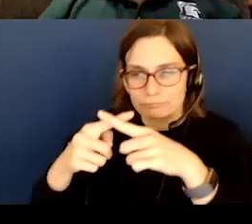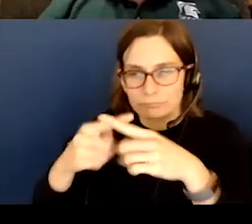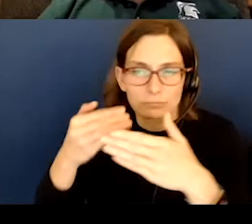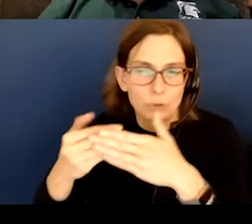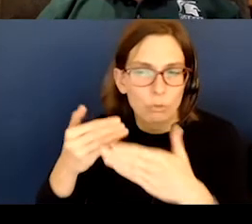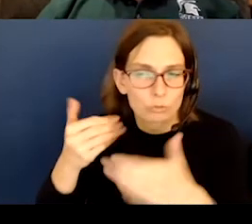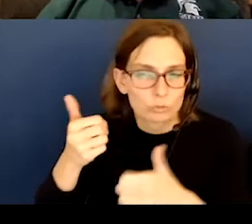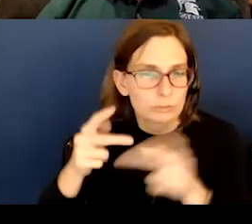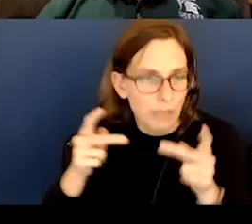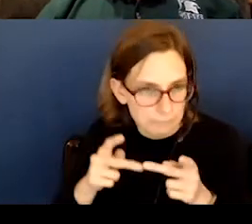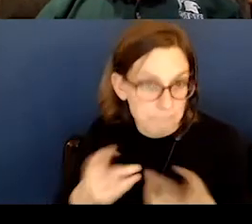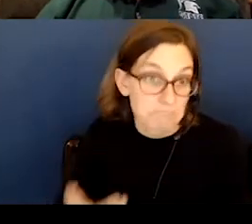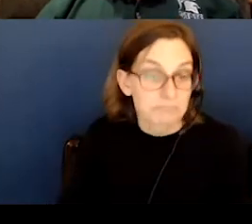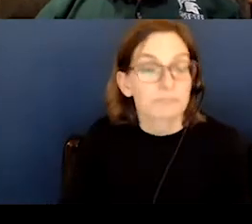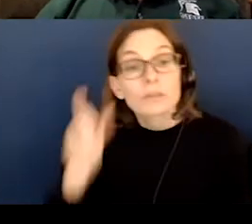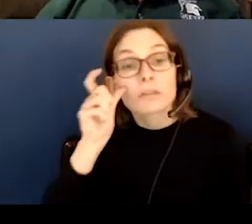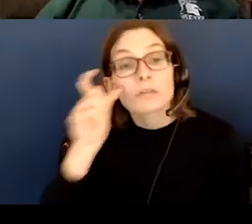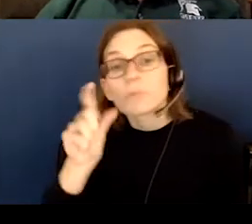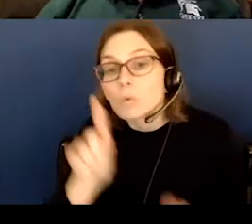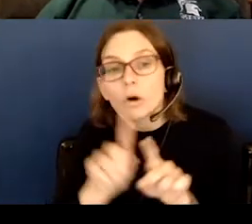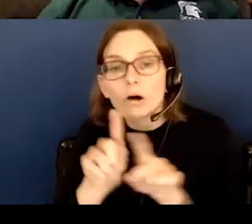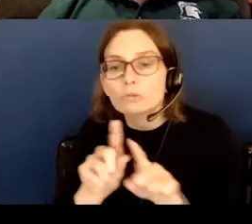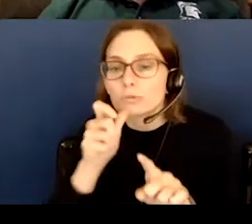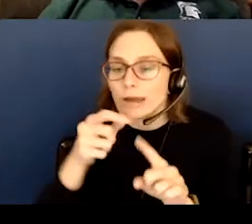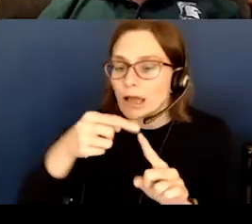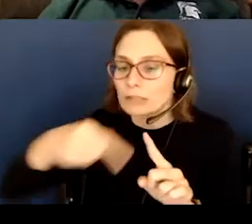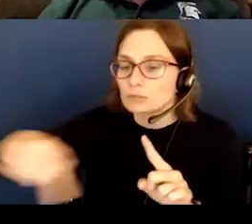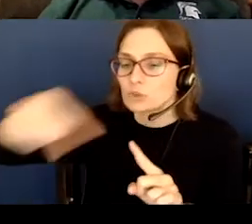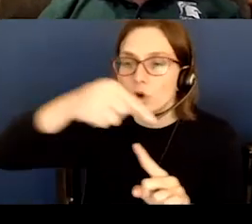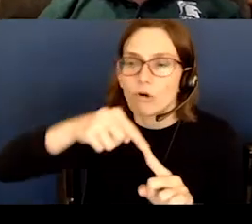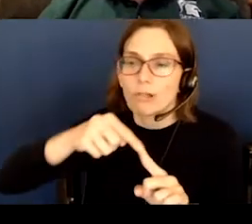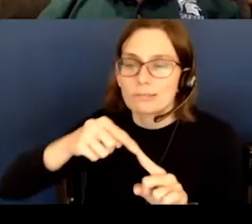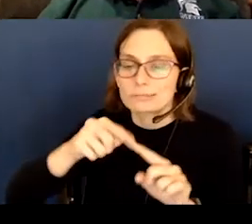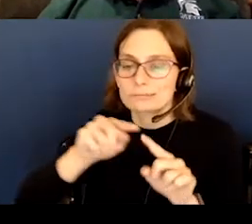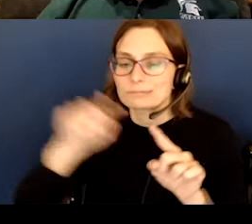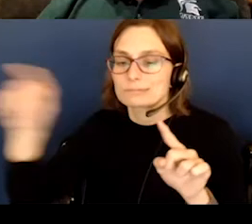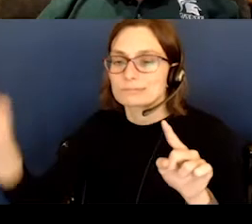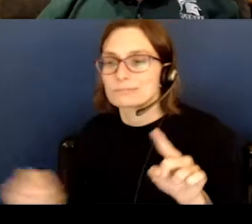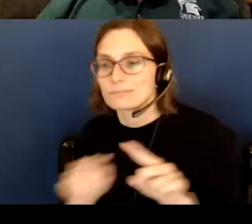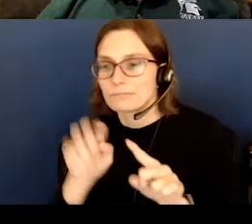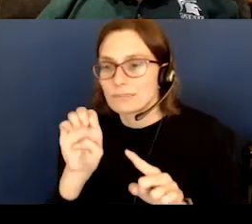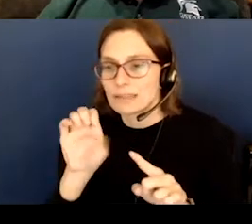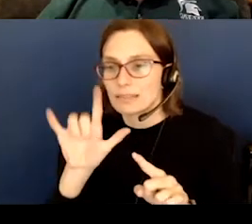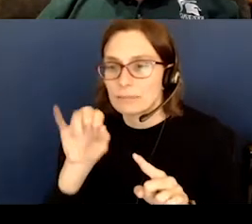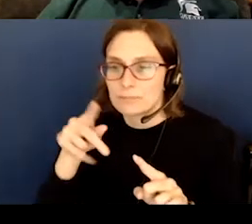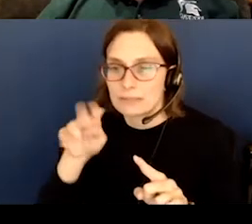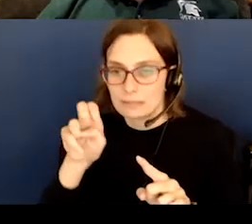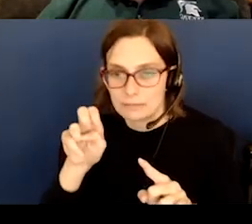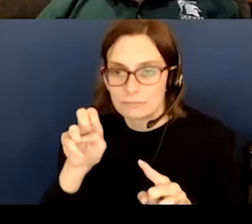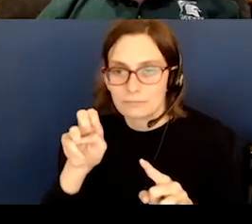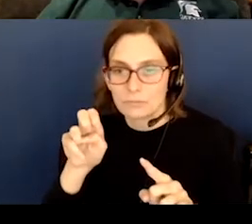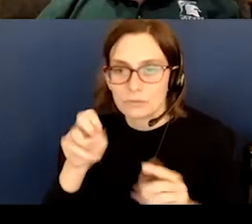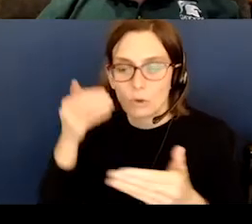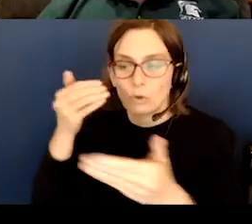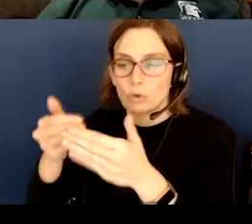And the moon also does not go in a circular orbit. It's like an ellipse. So it goes close